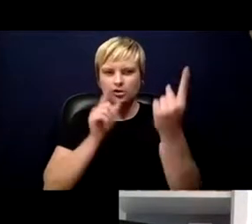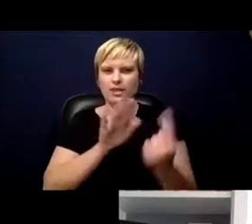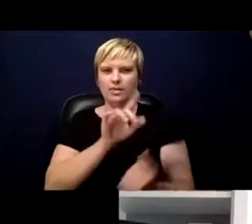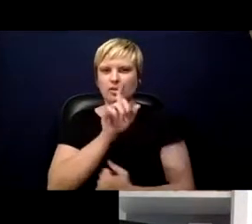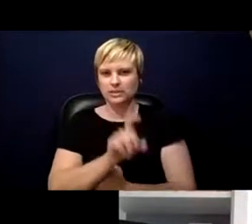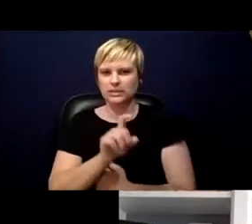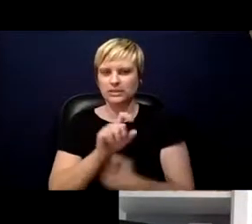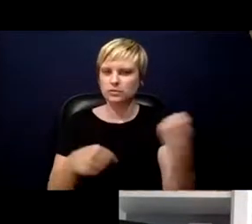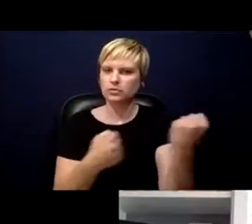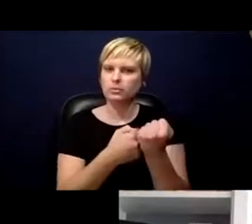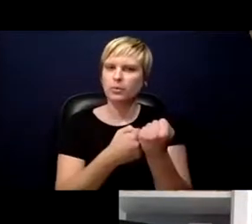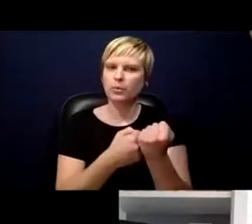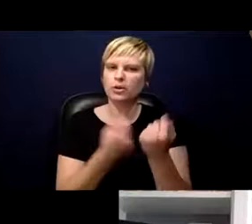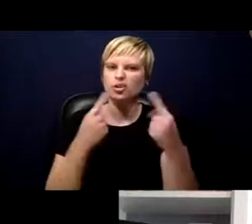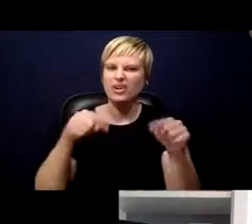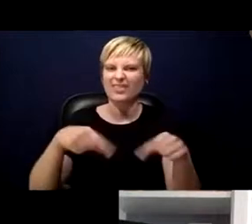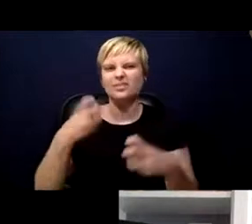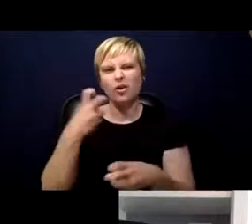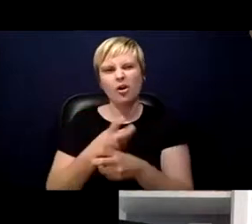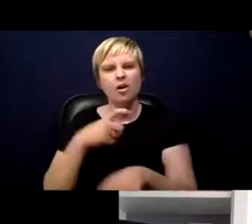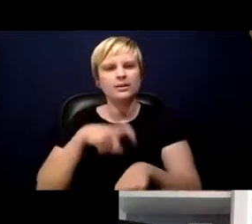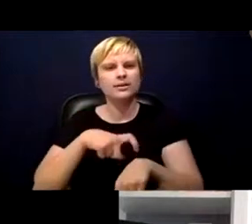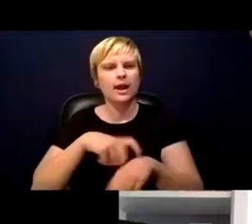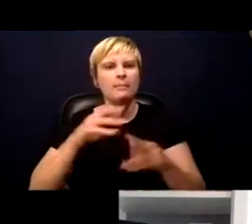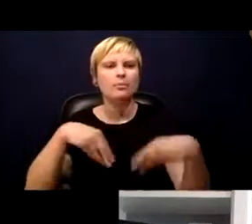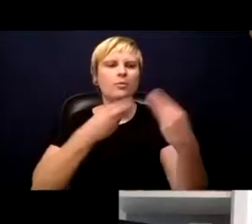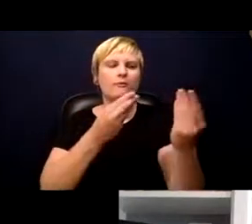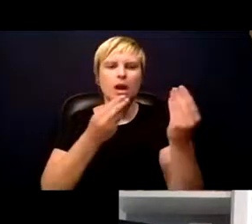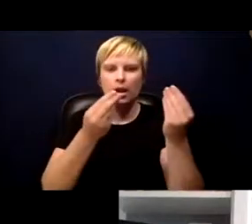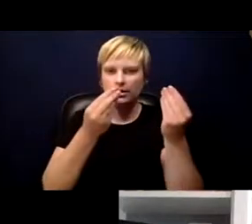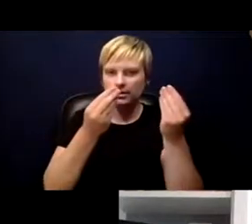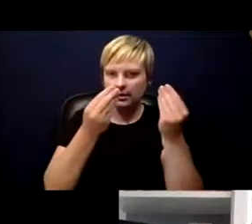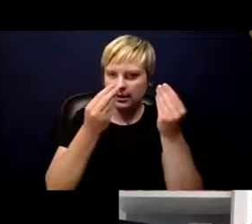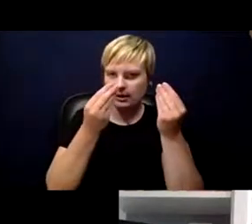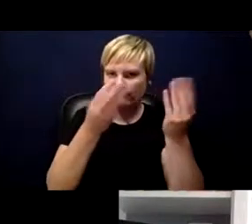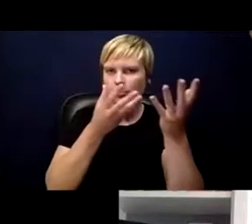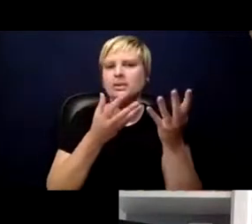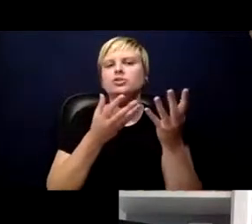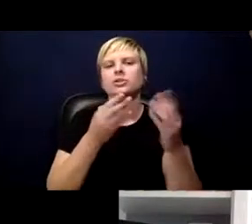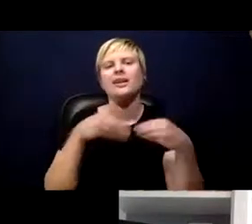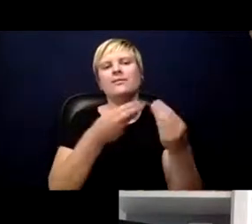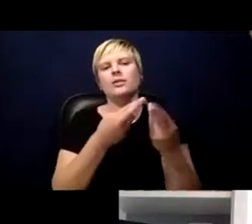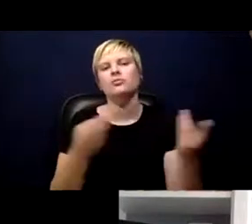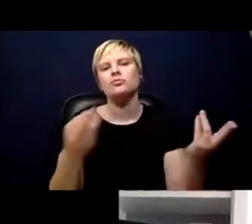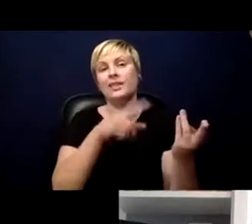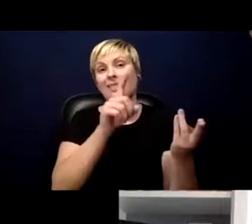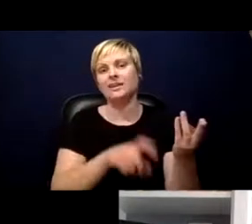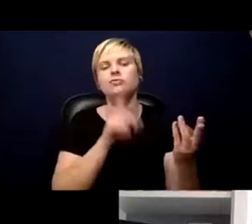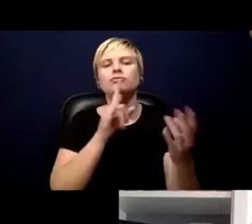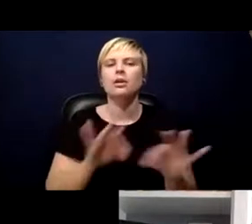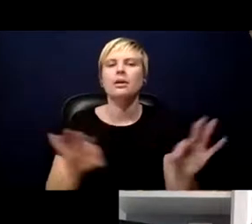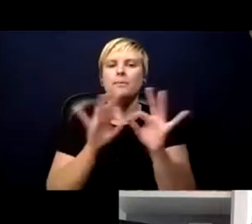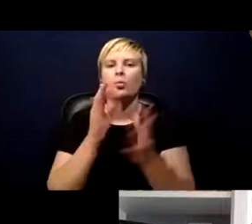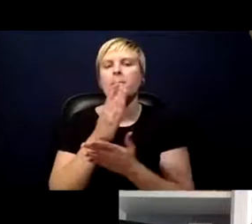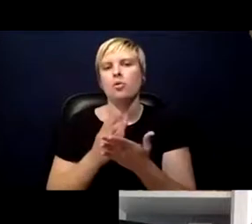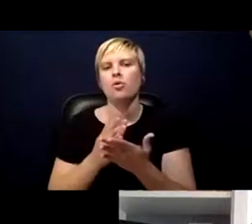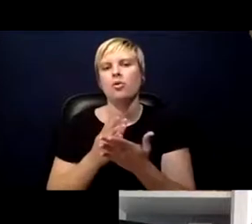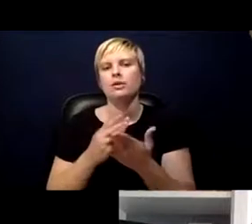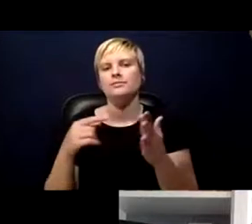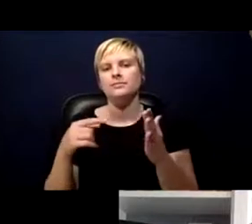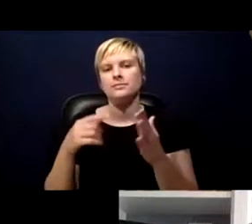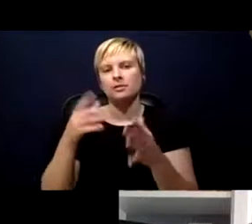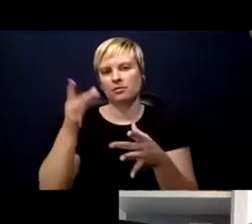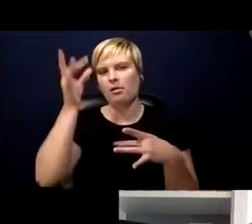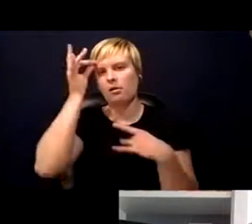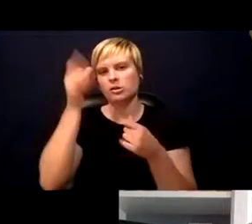support them in this time, provide information and make sure they have the resources they need is really a critical aspect of the contact tracers